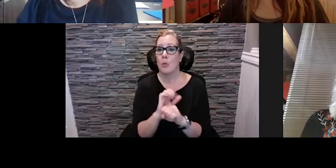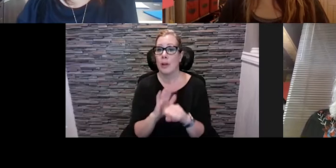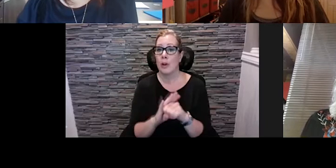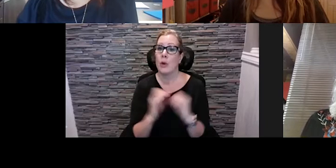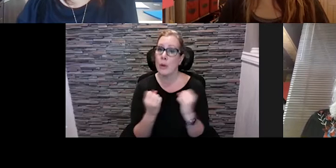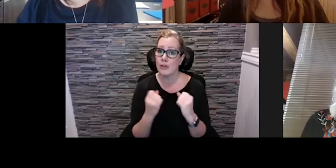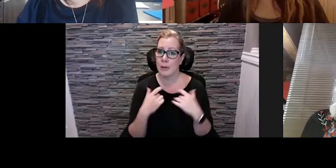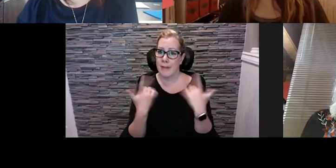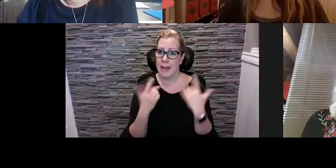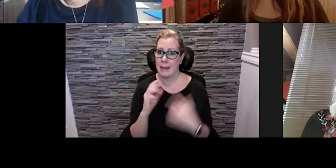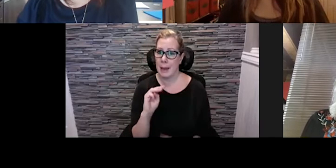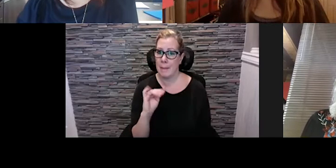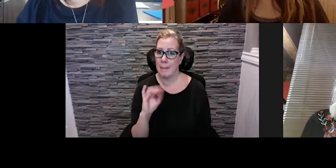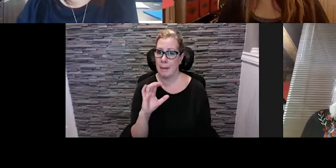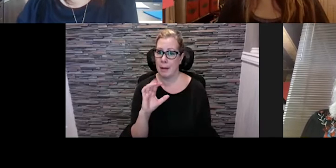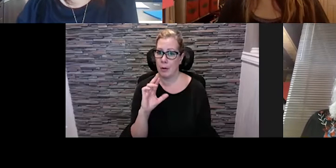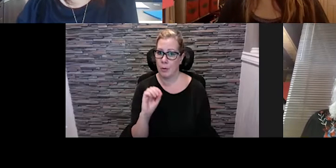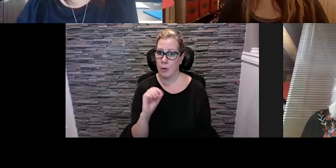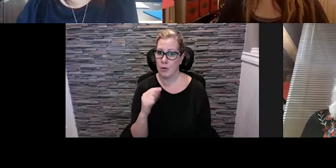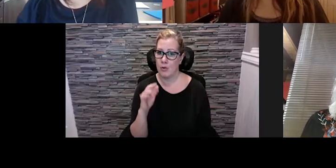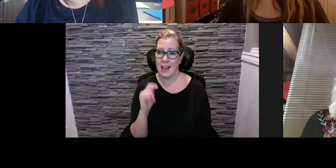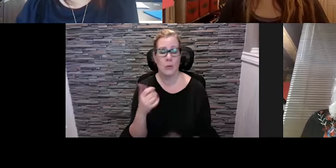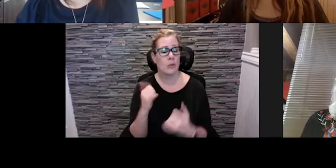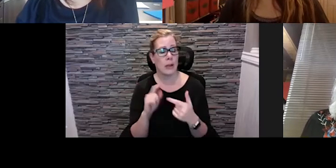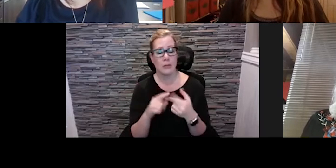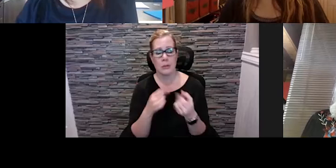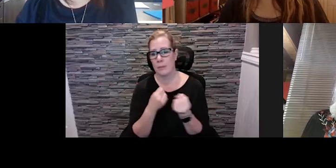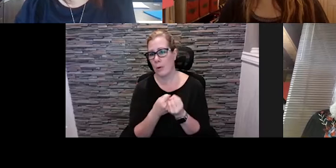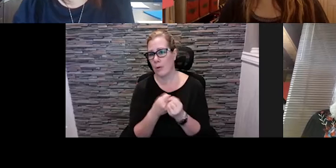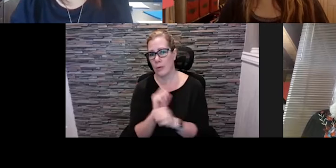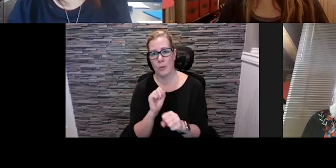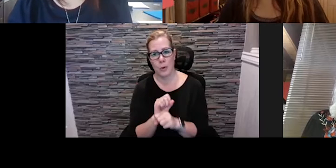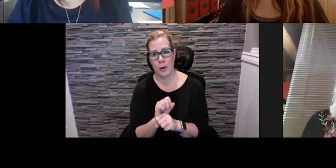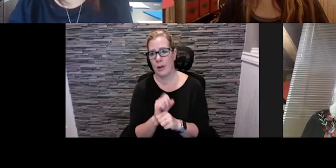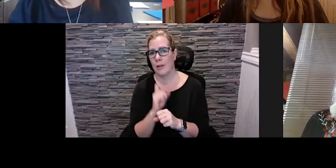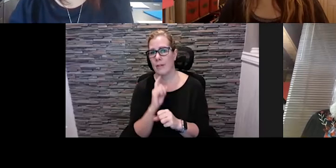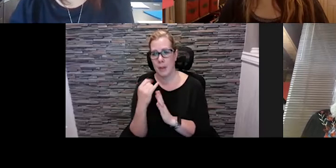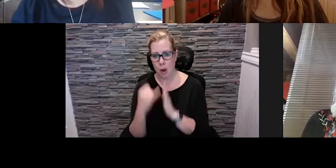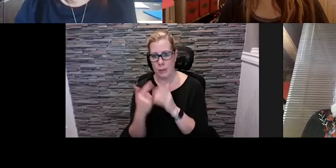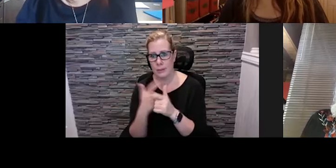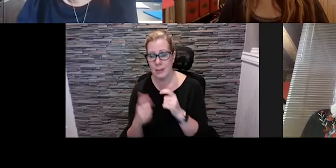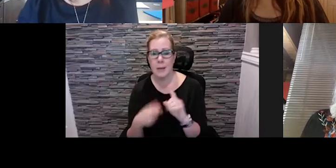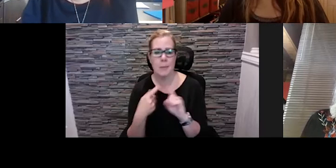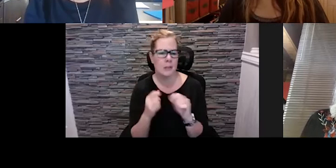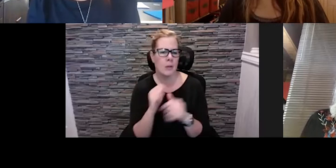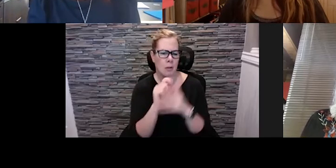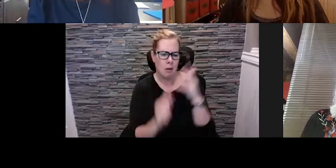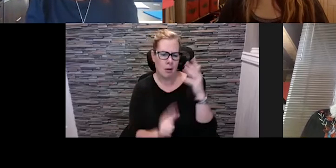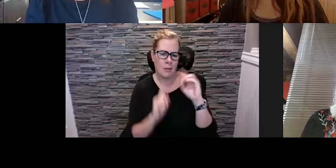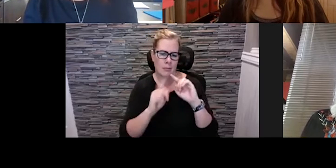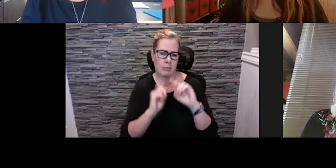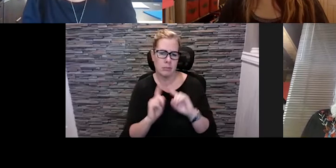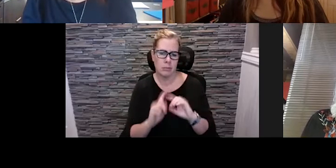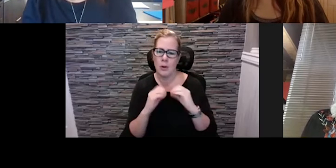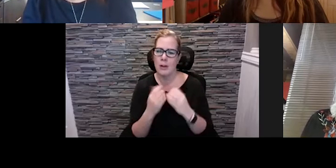so we're trying to find different ways that we can support the work that CADA is doing as well as the work of all the organizations that are out there trying to work